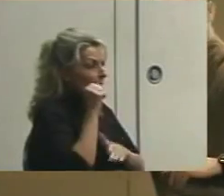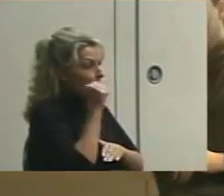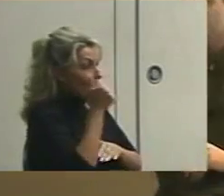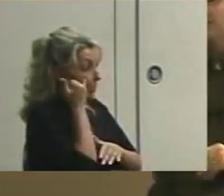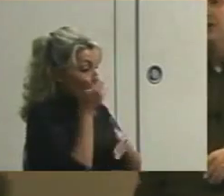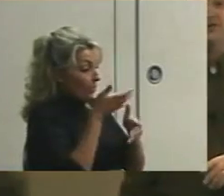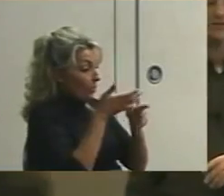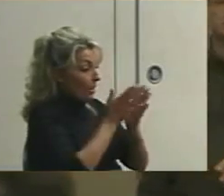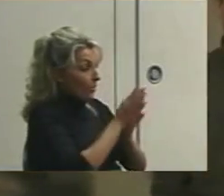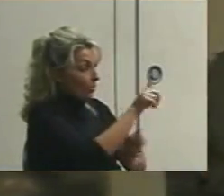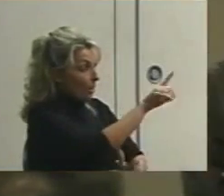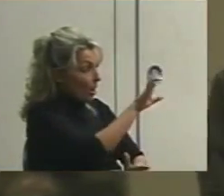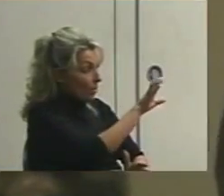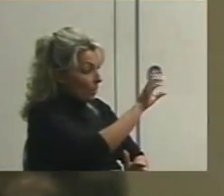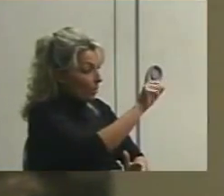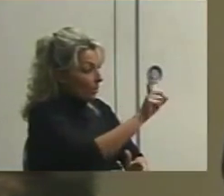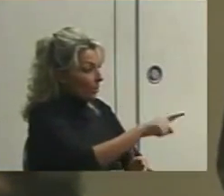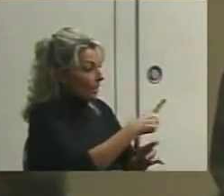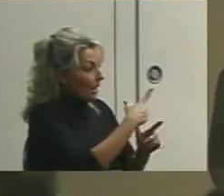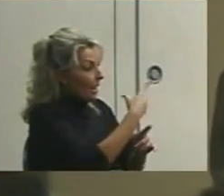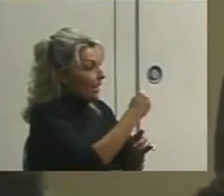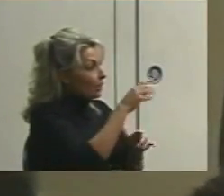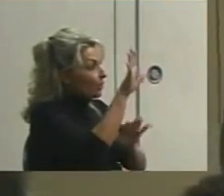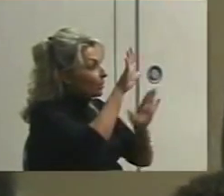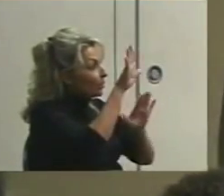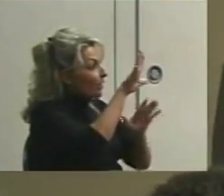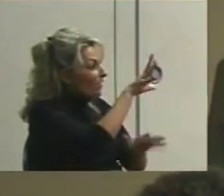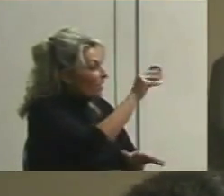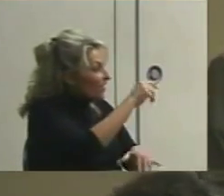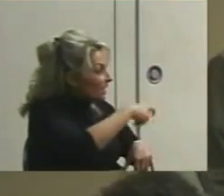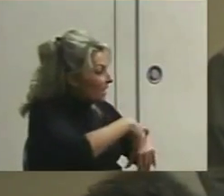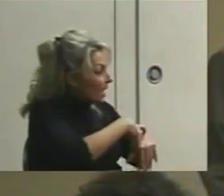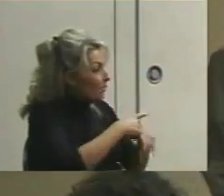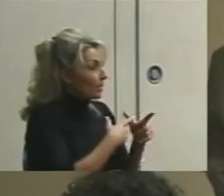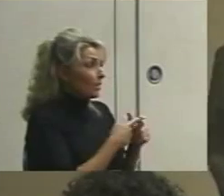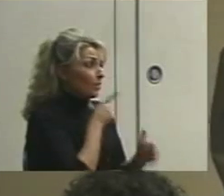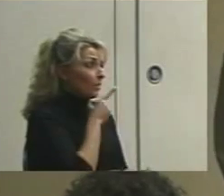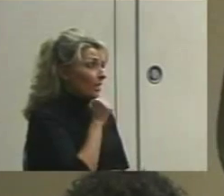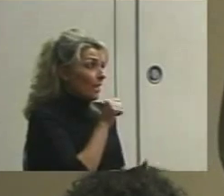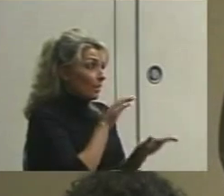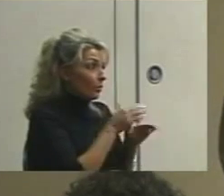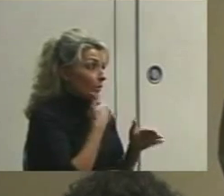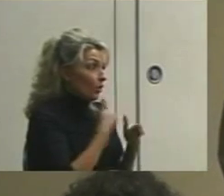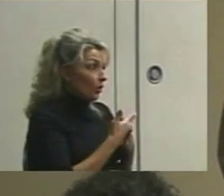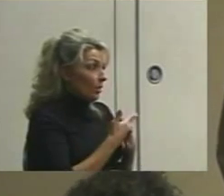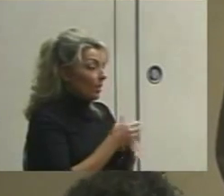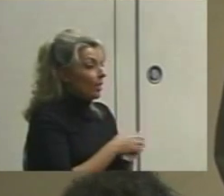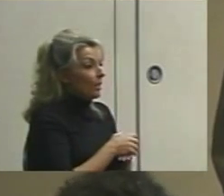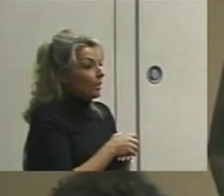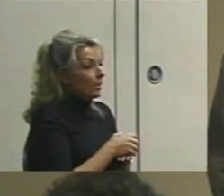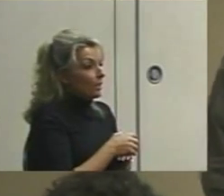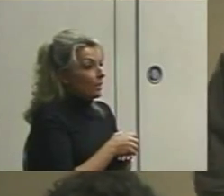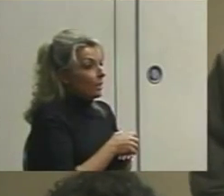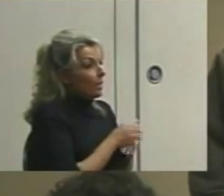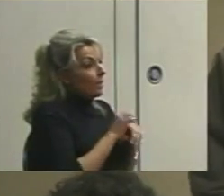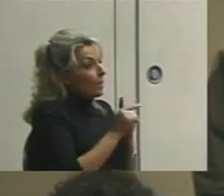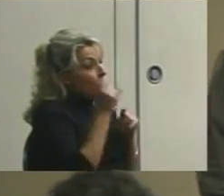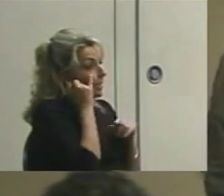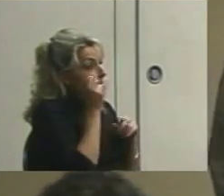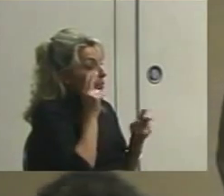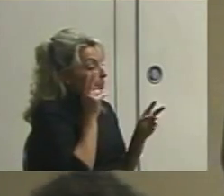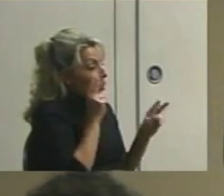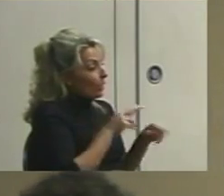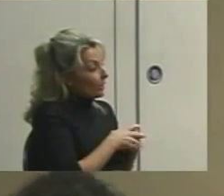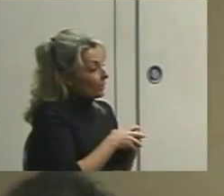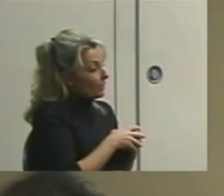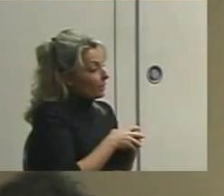if you ask 100 questions and she raises her hand 50 times, she's really not doing very well. But if you just looked at